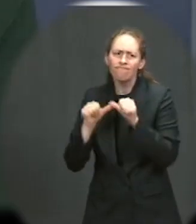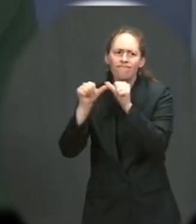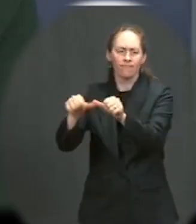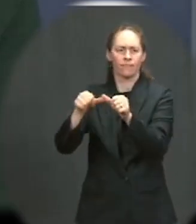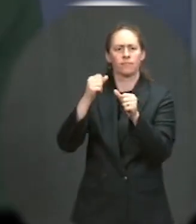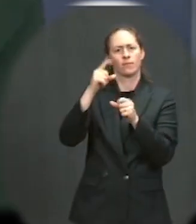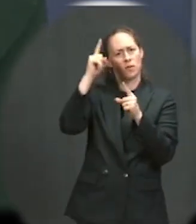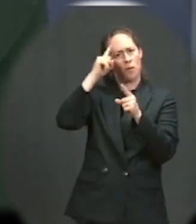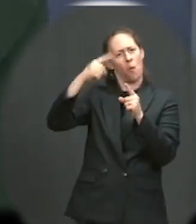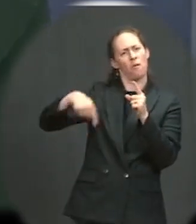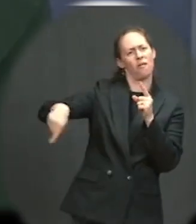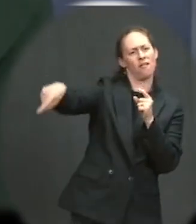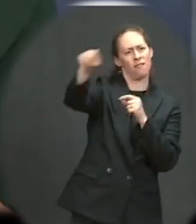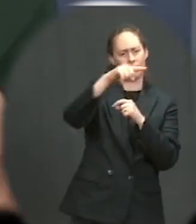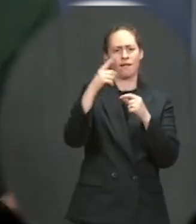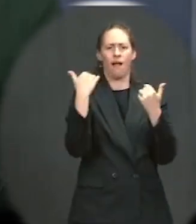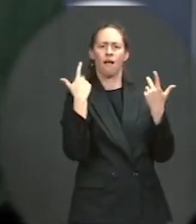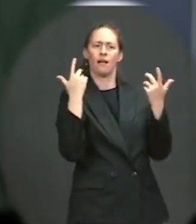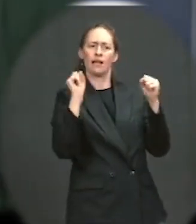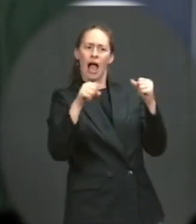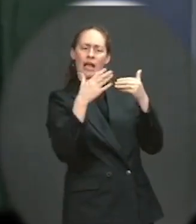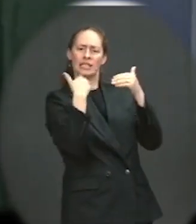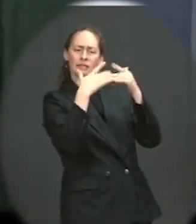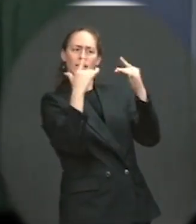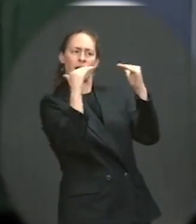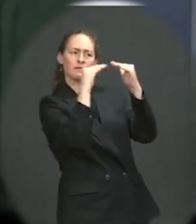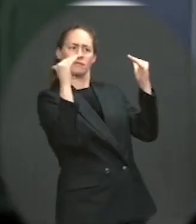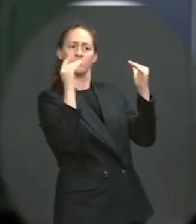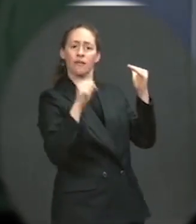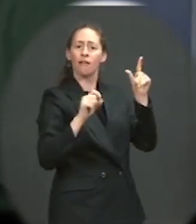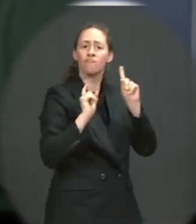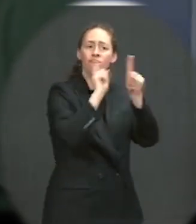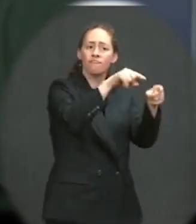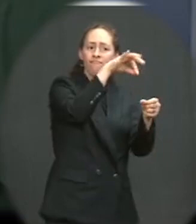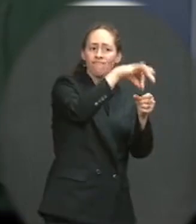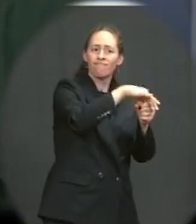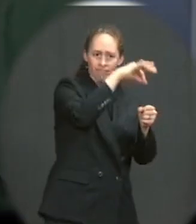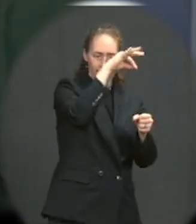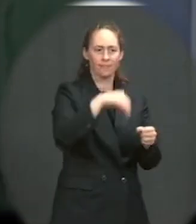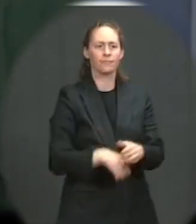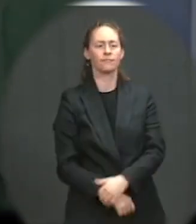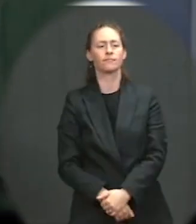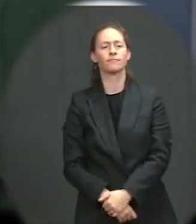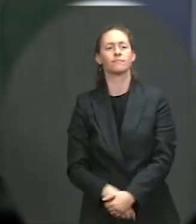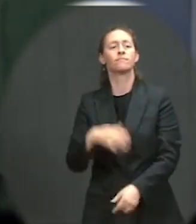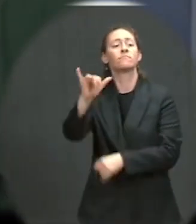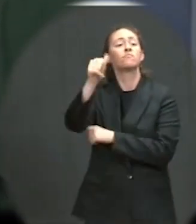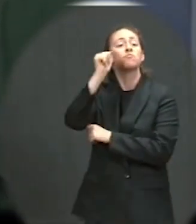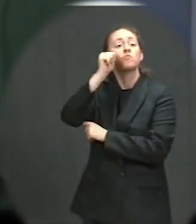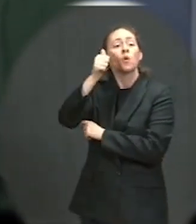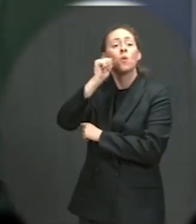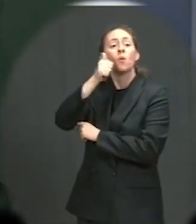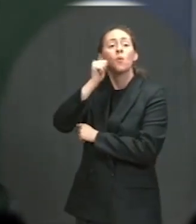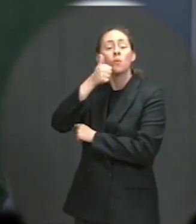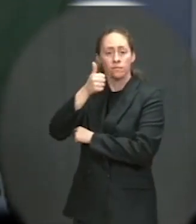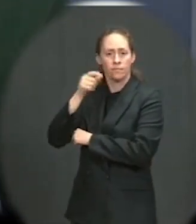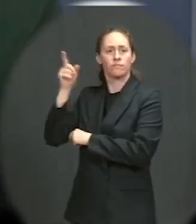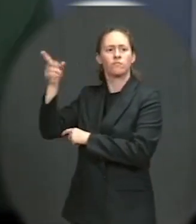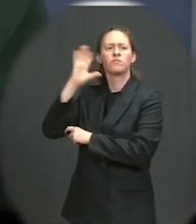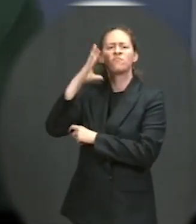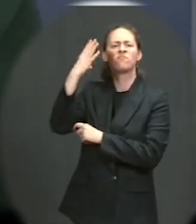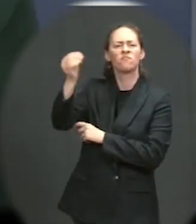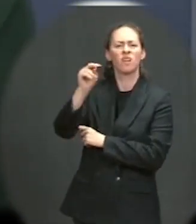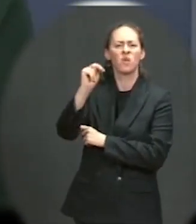the ballot. Finally, I do have one more thing. Tomorrow, the president will travel to Raleigh, North Carolina. Some of you may be on that trip as our administration